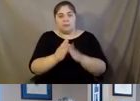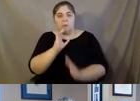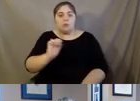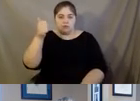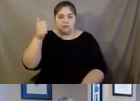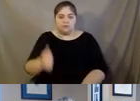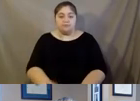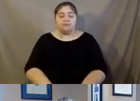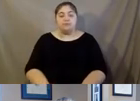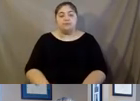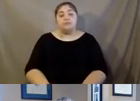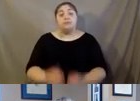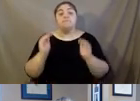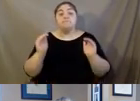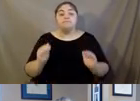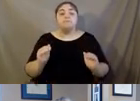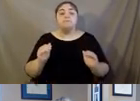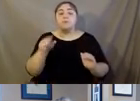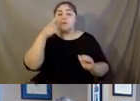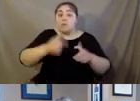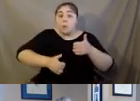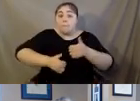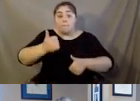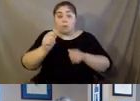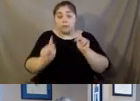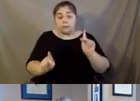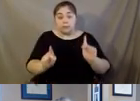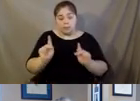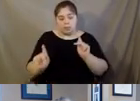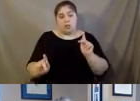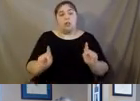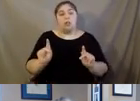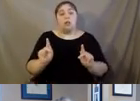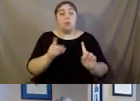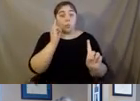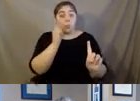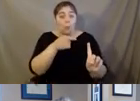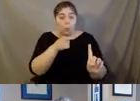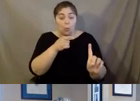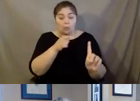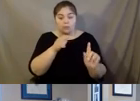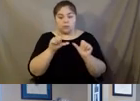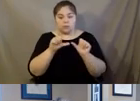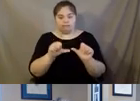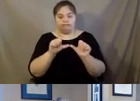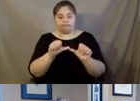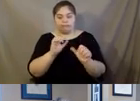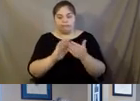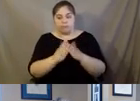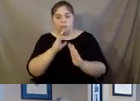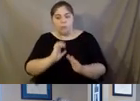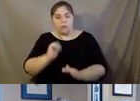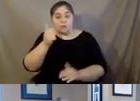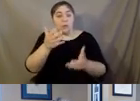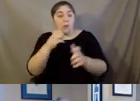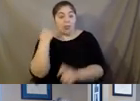Next slide. For most people the goal as we age right is to look like